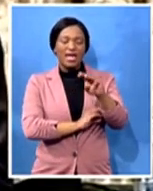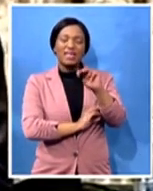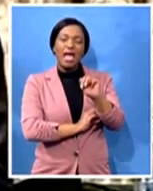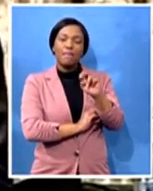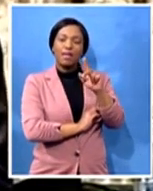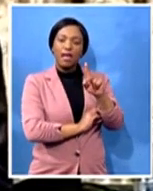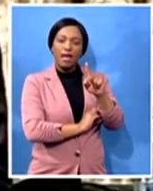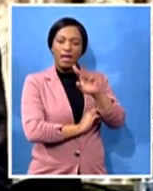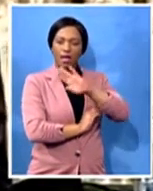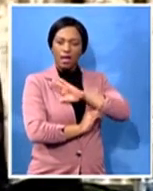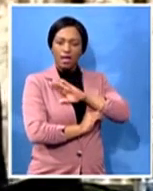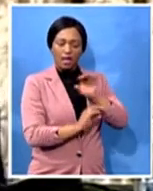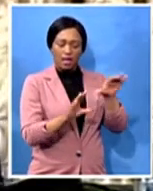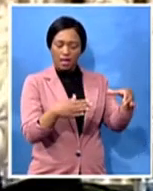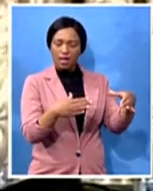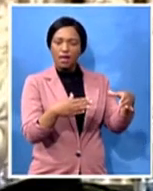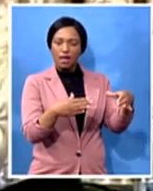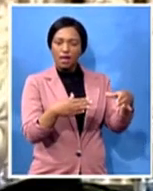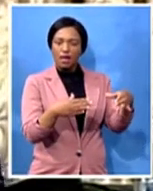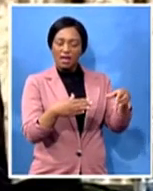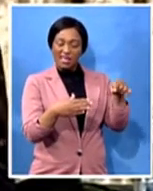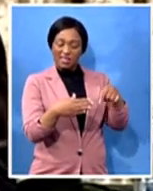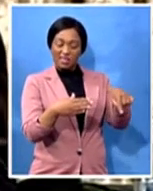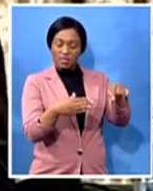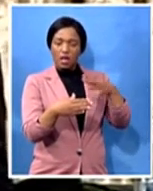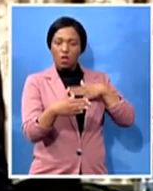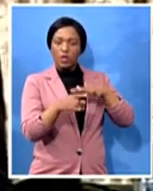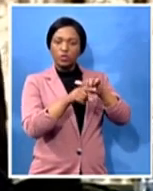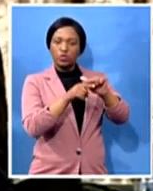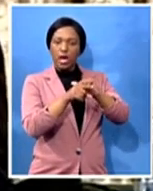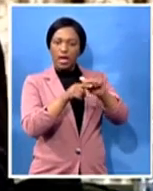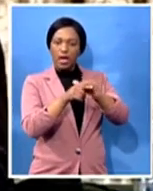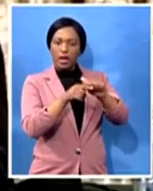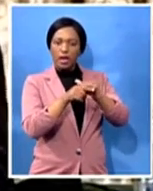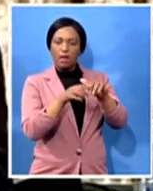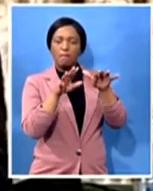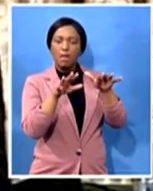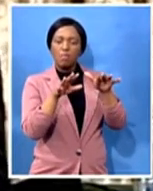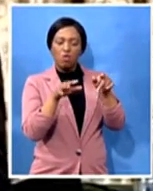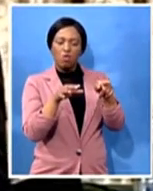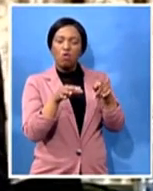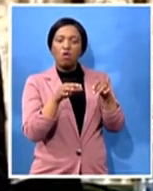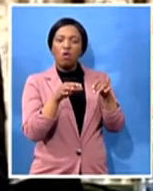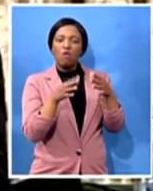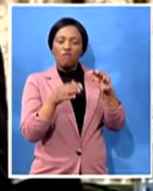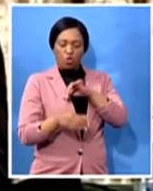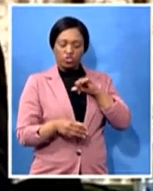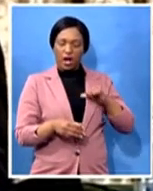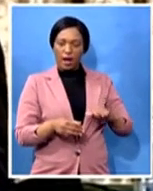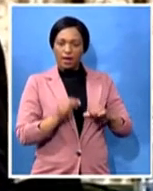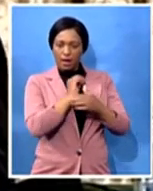people people in in china to wanted people to be highly skilled